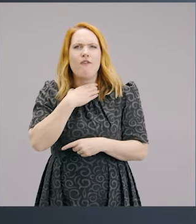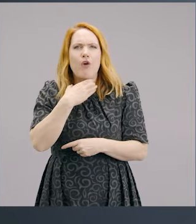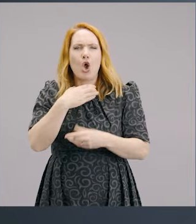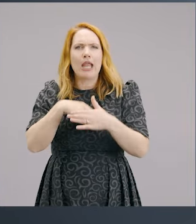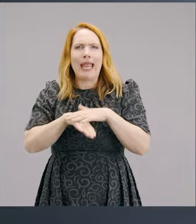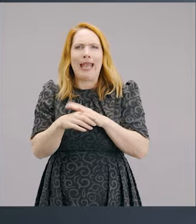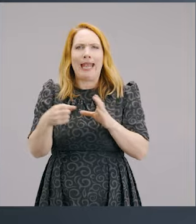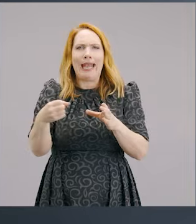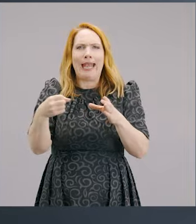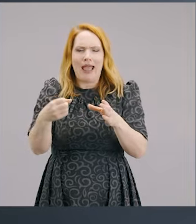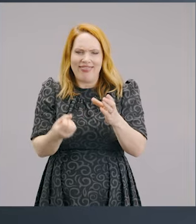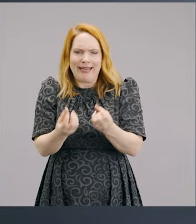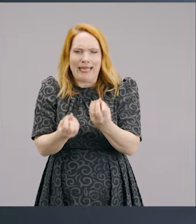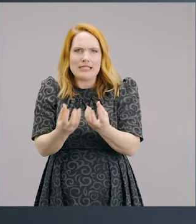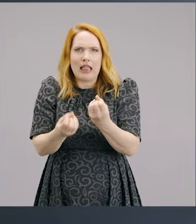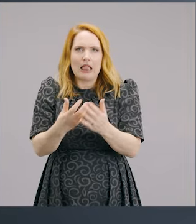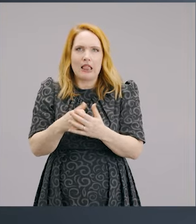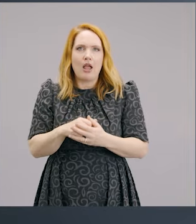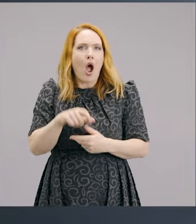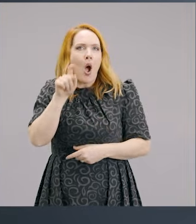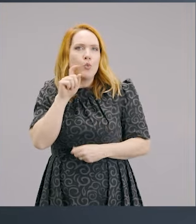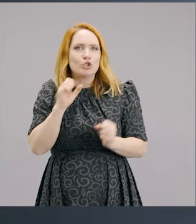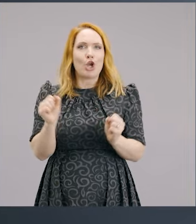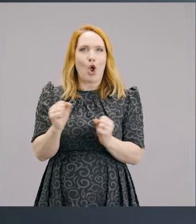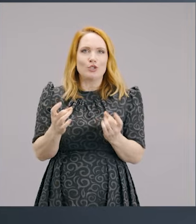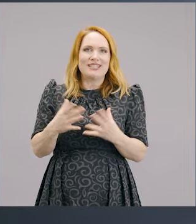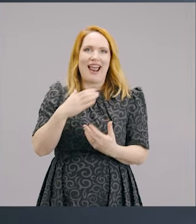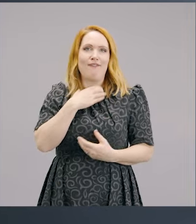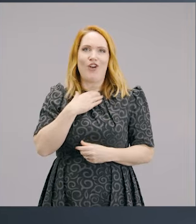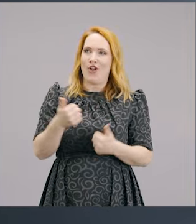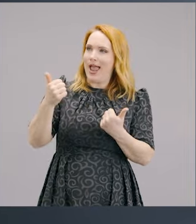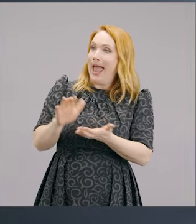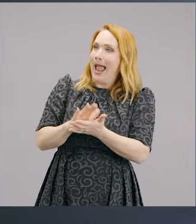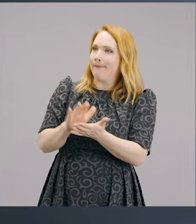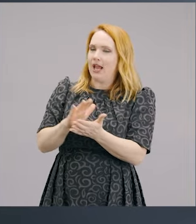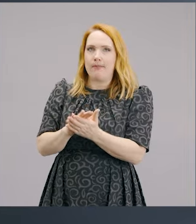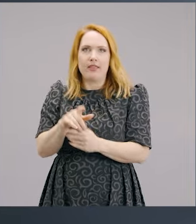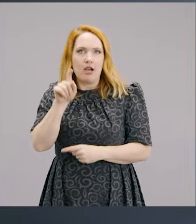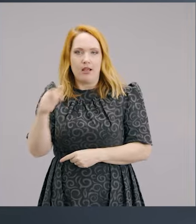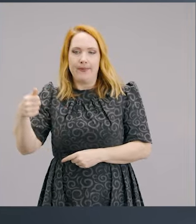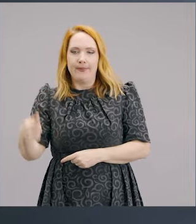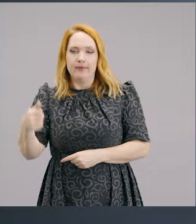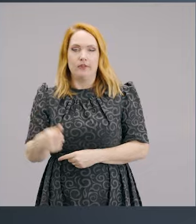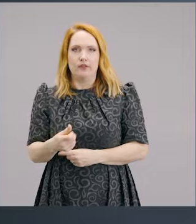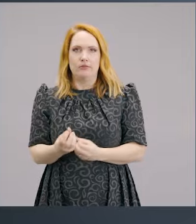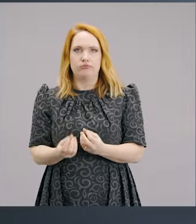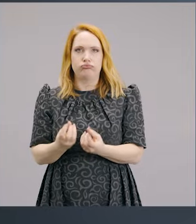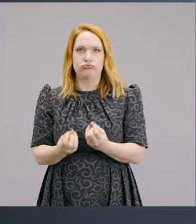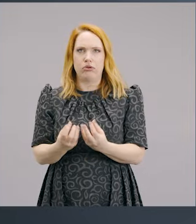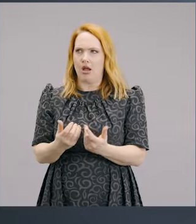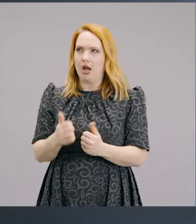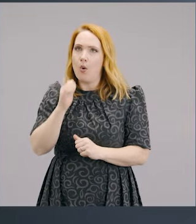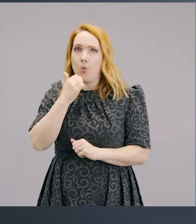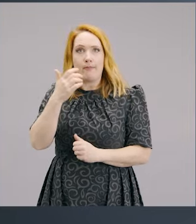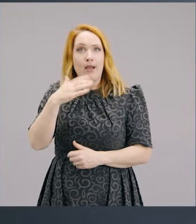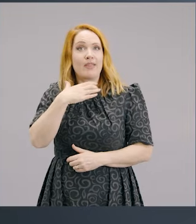thing. As things slowly warm up, you know the story? The frog dies. doesn't realise what's going on. We've had some discussions